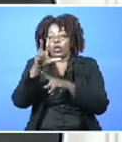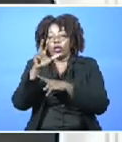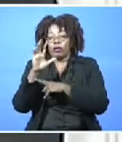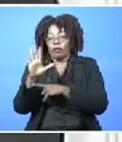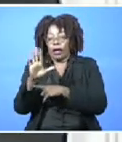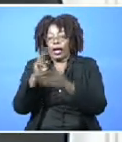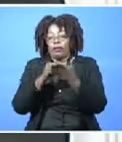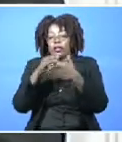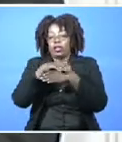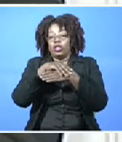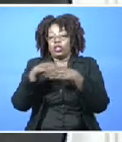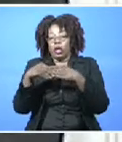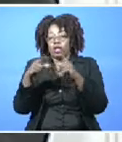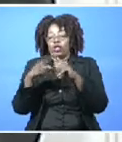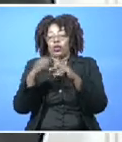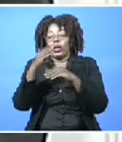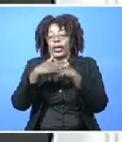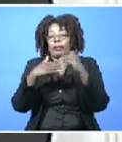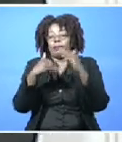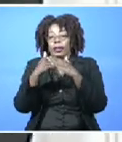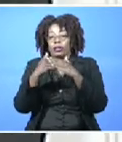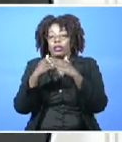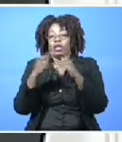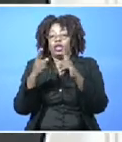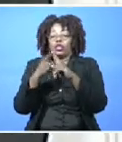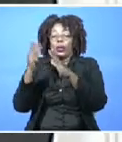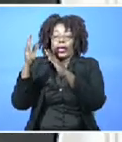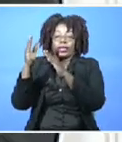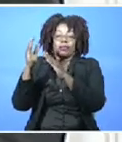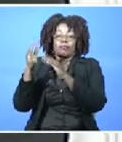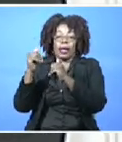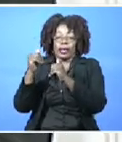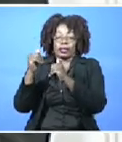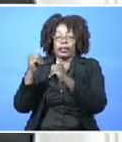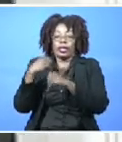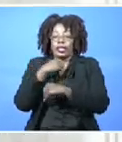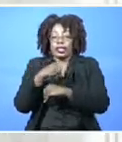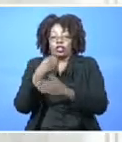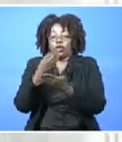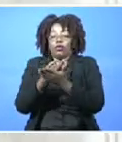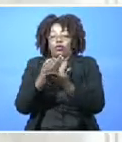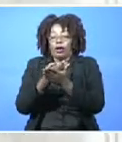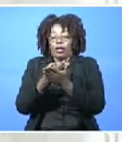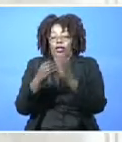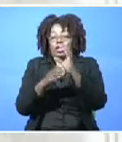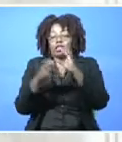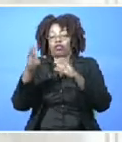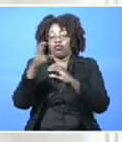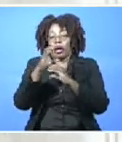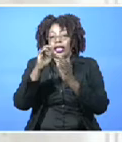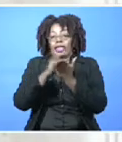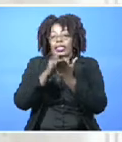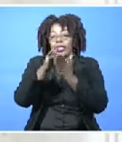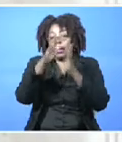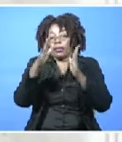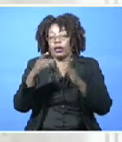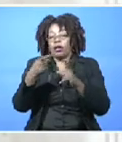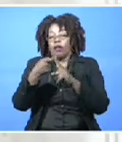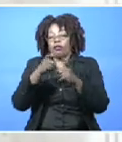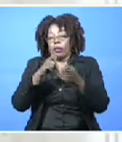to build. To expect the state to fund the reconstruction of these airports from the Treasury